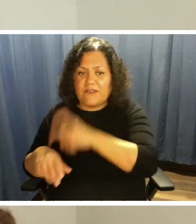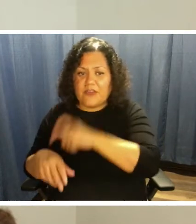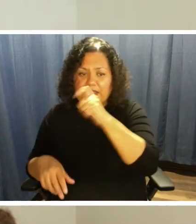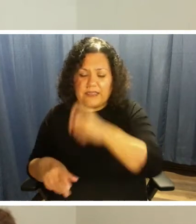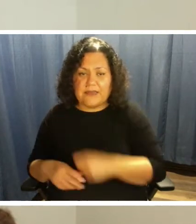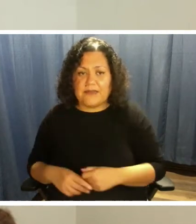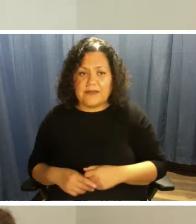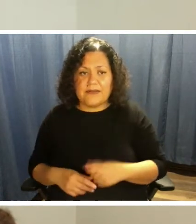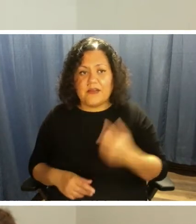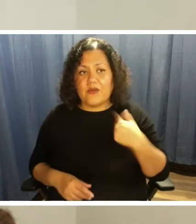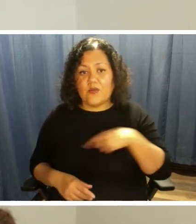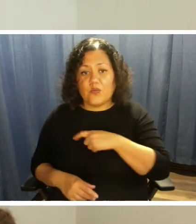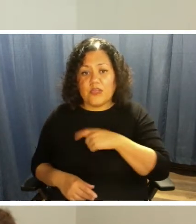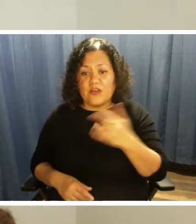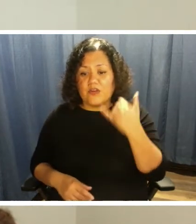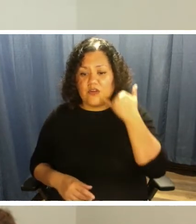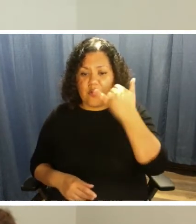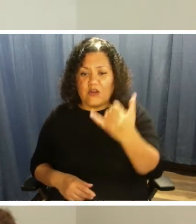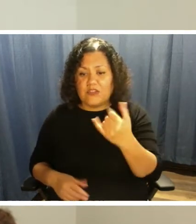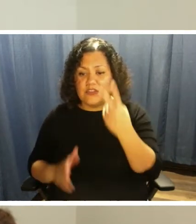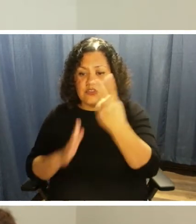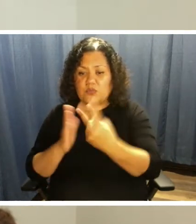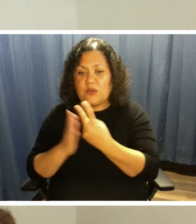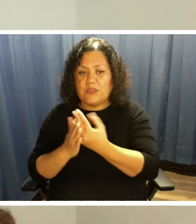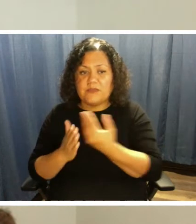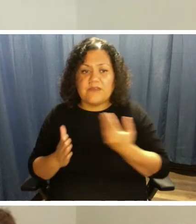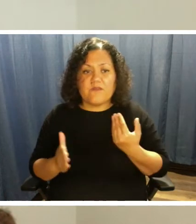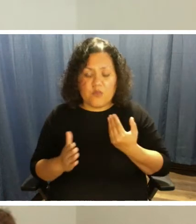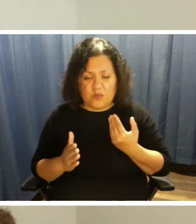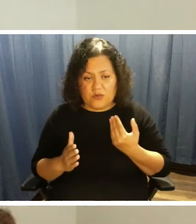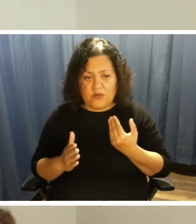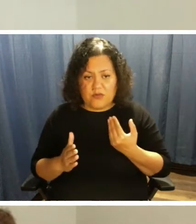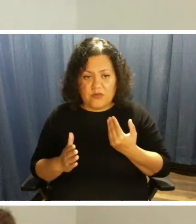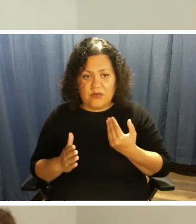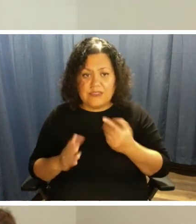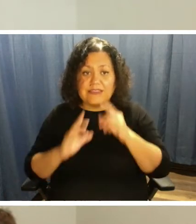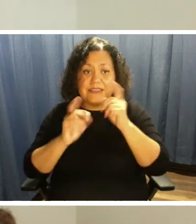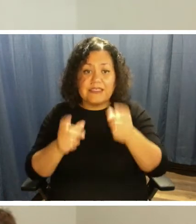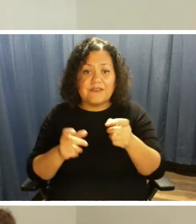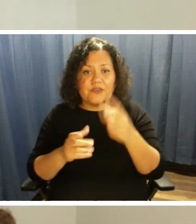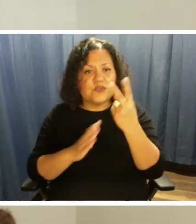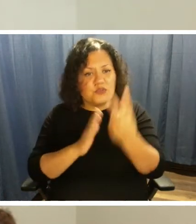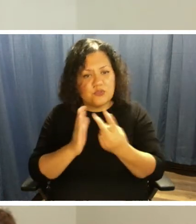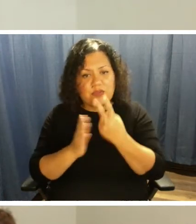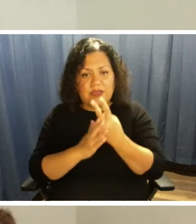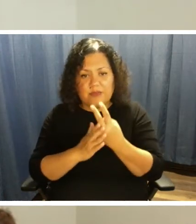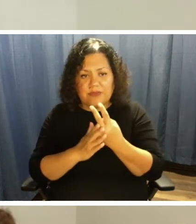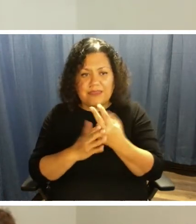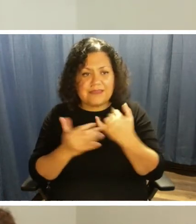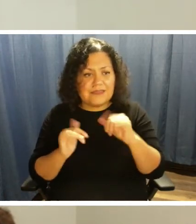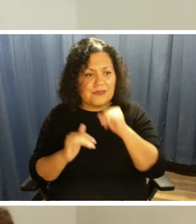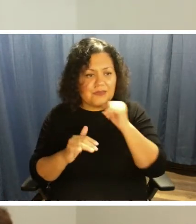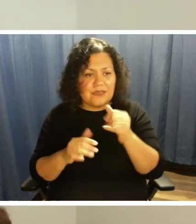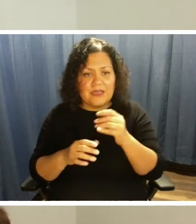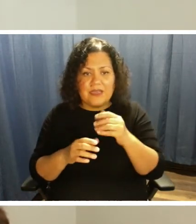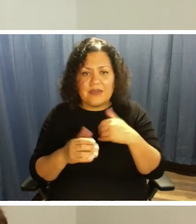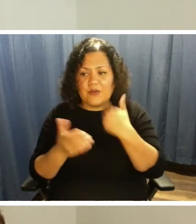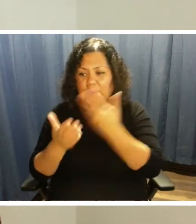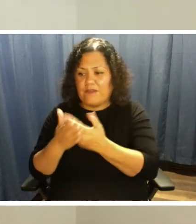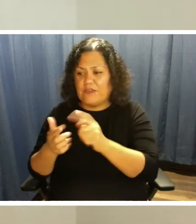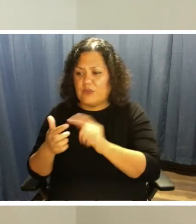We're calling in two hours in advance to give you all two hours and still not getting to our appointments.